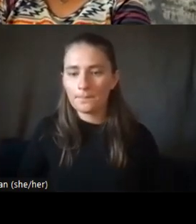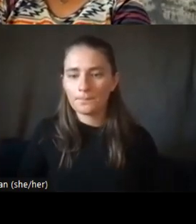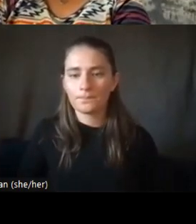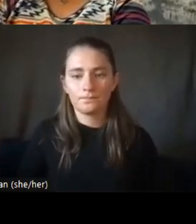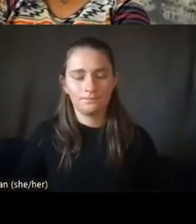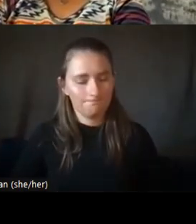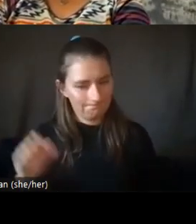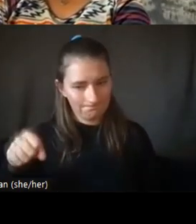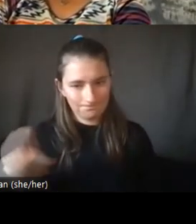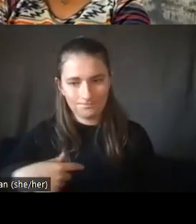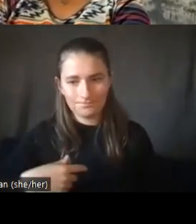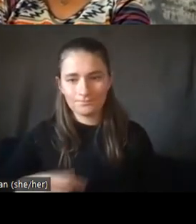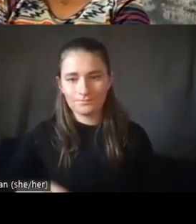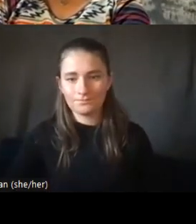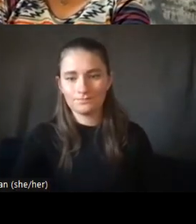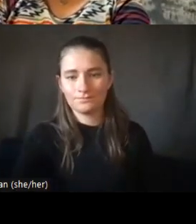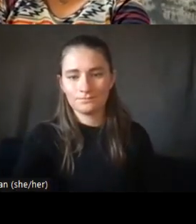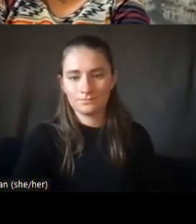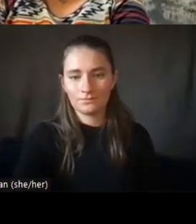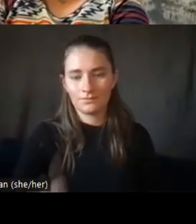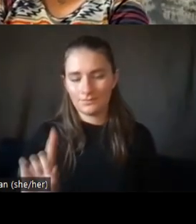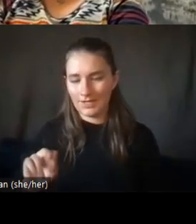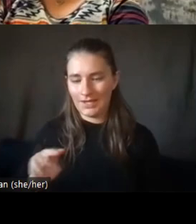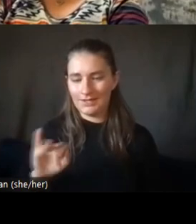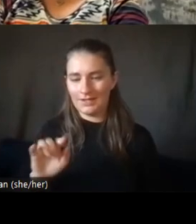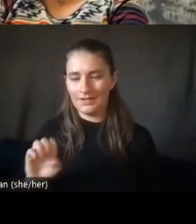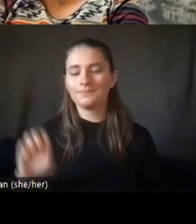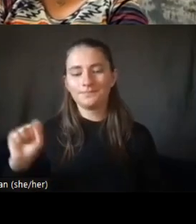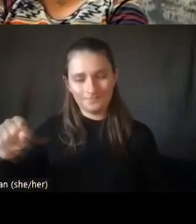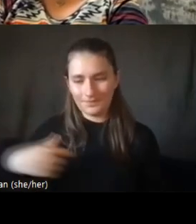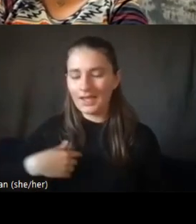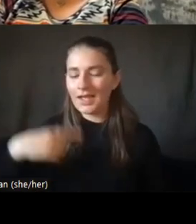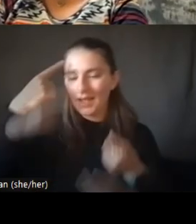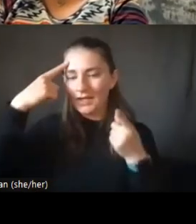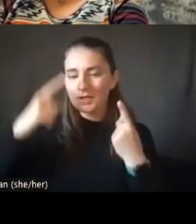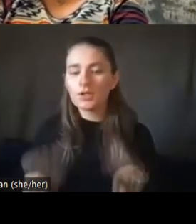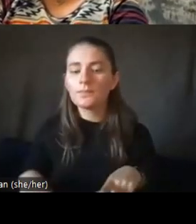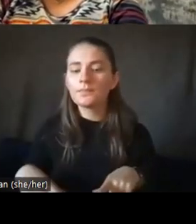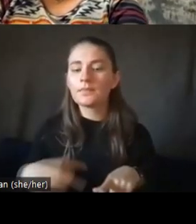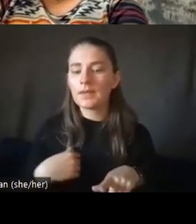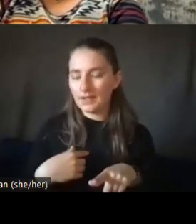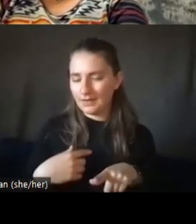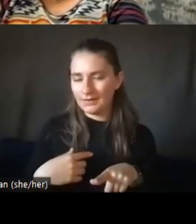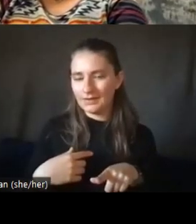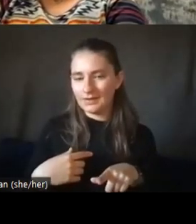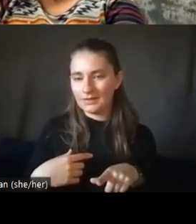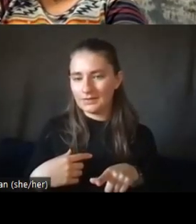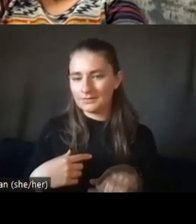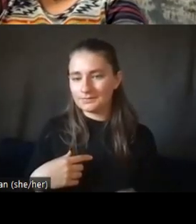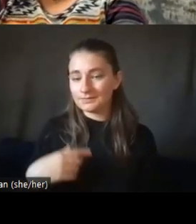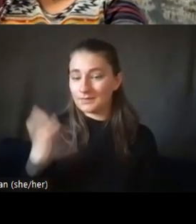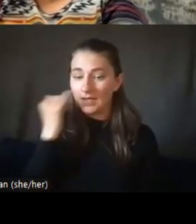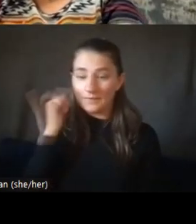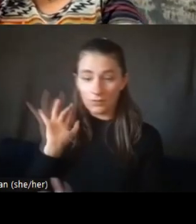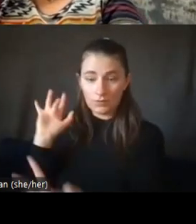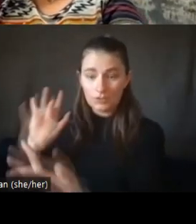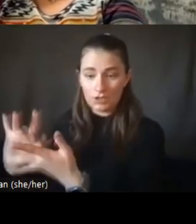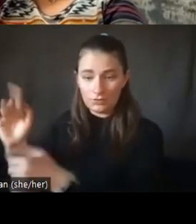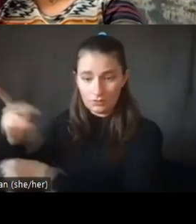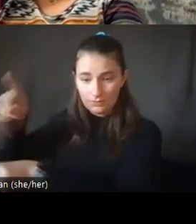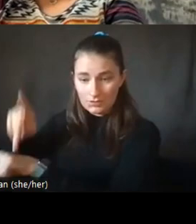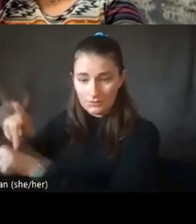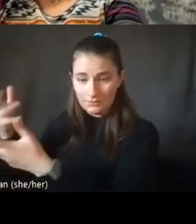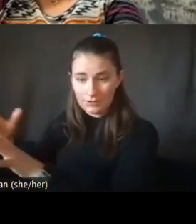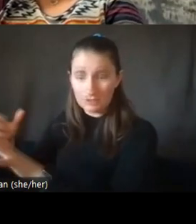I agree. And, um, I would say the same thing. And if, uh, if you've reached out to the principal, I've even gone to the